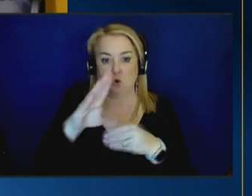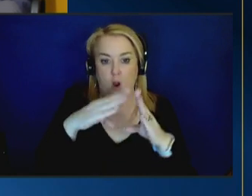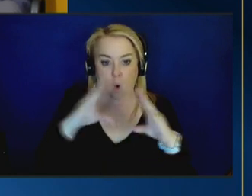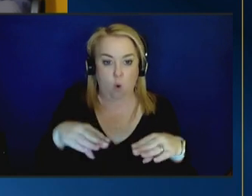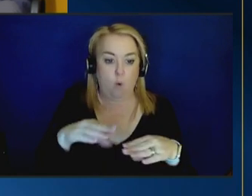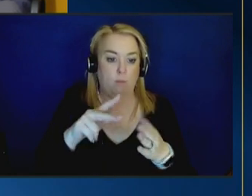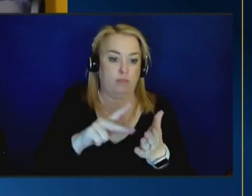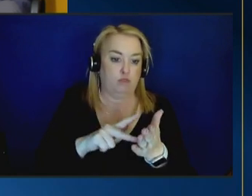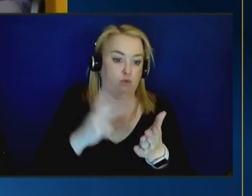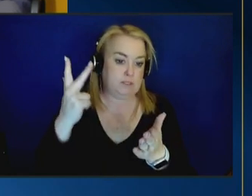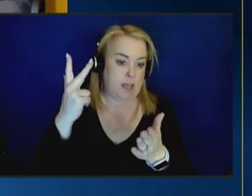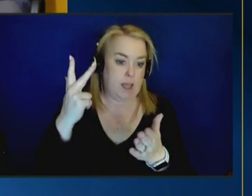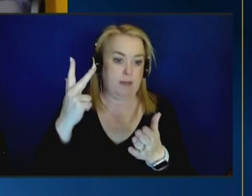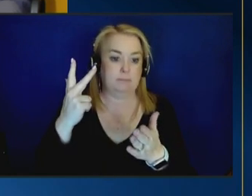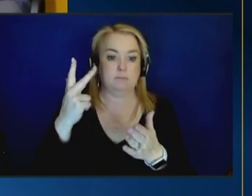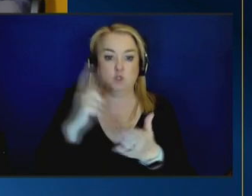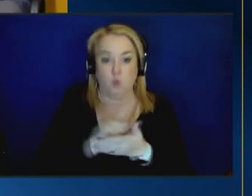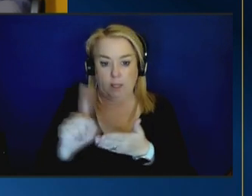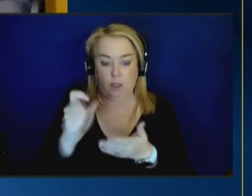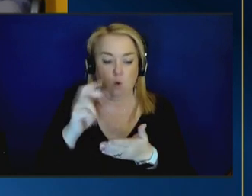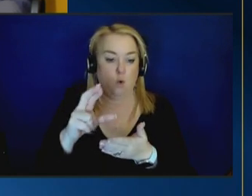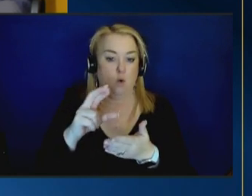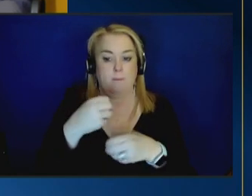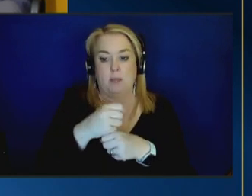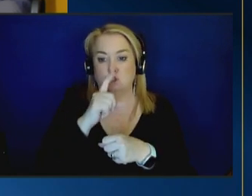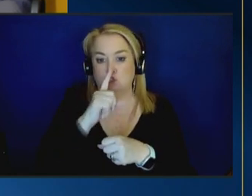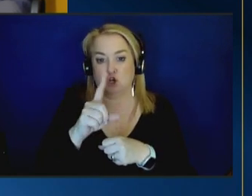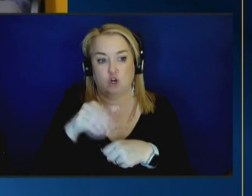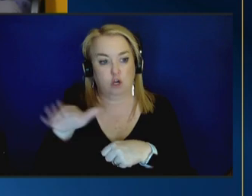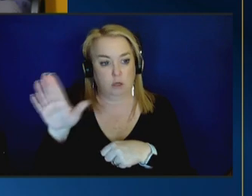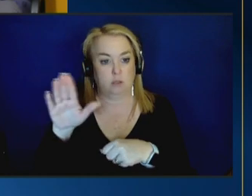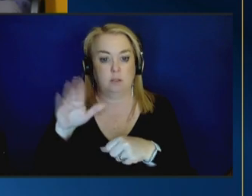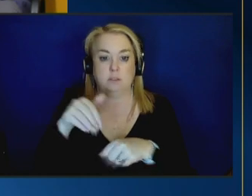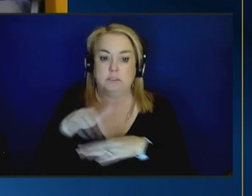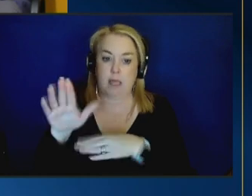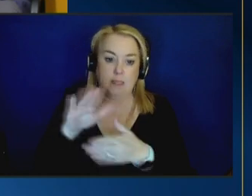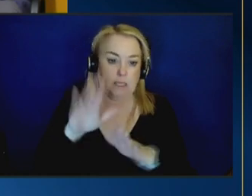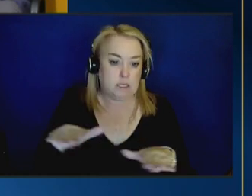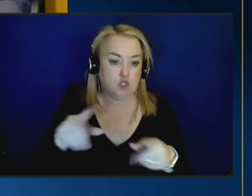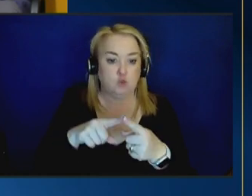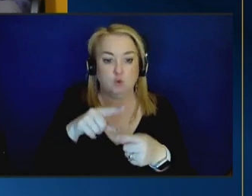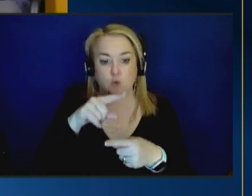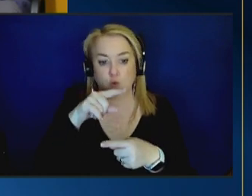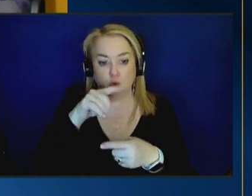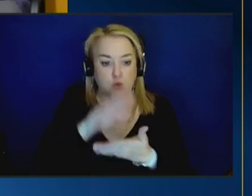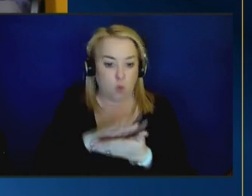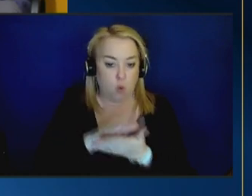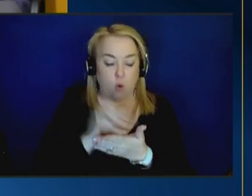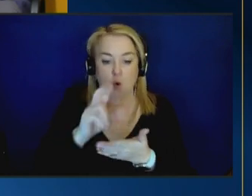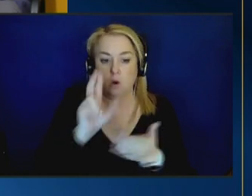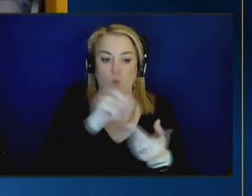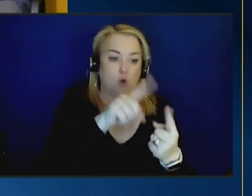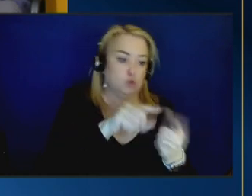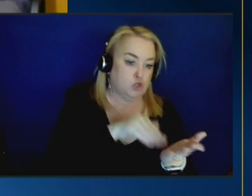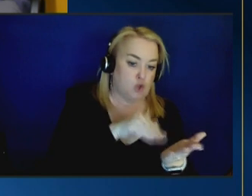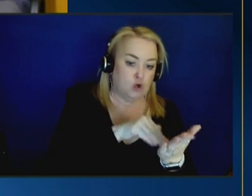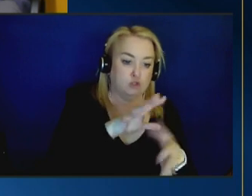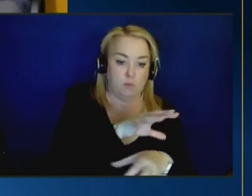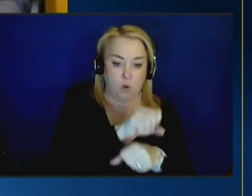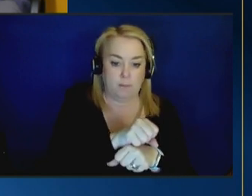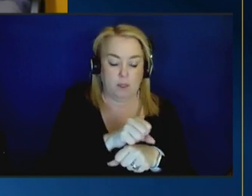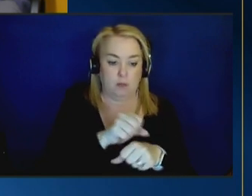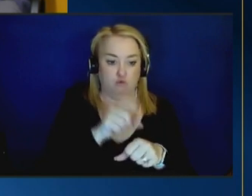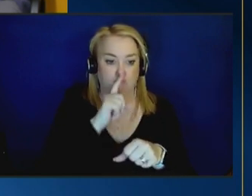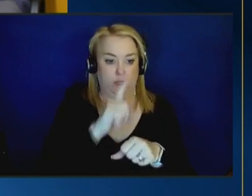week and i have to make sure my kids are at school i have to make sure that i get them to the doctor's office things of that nature the routine things that we